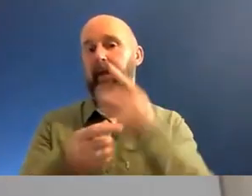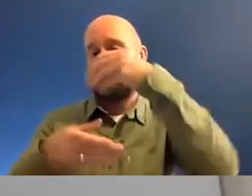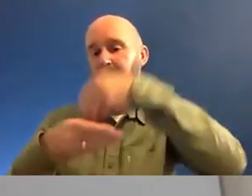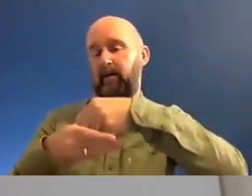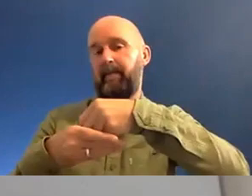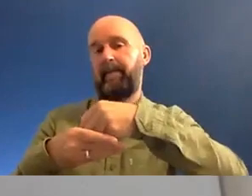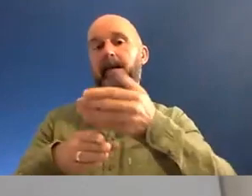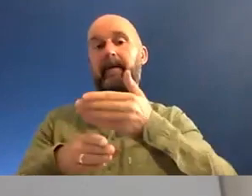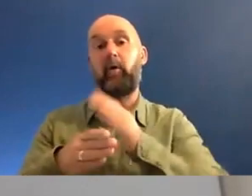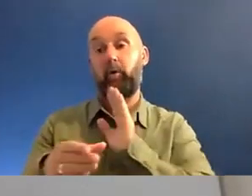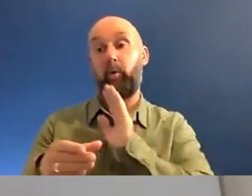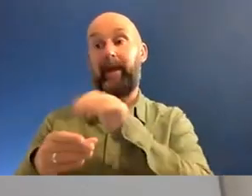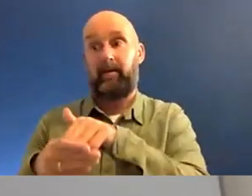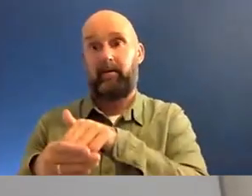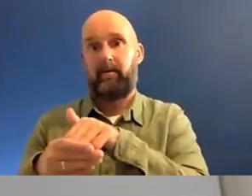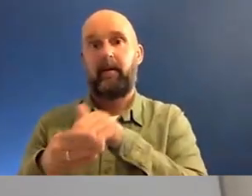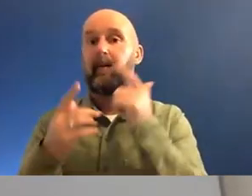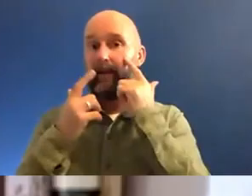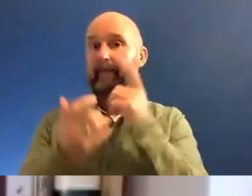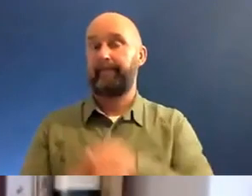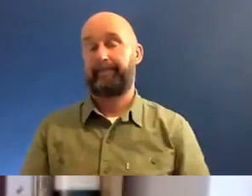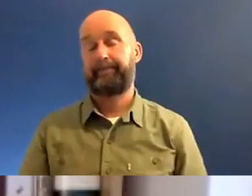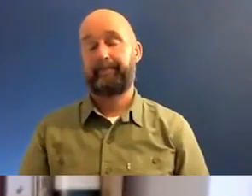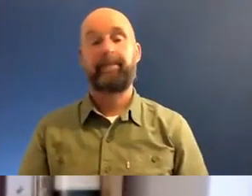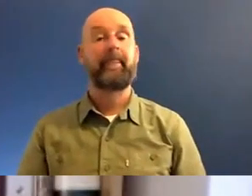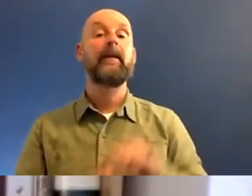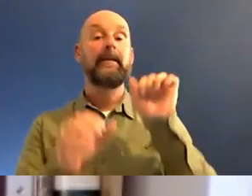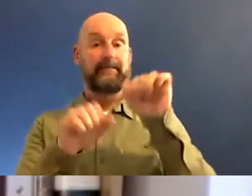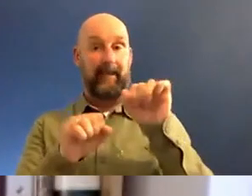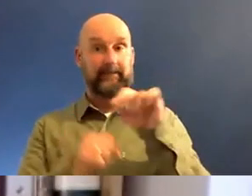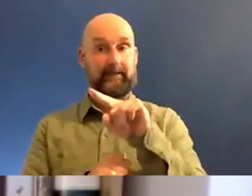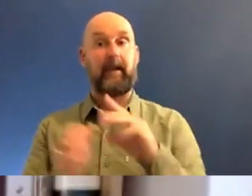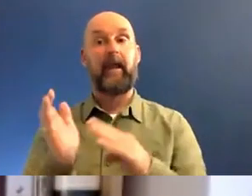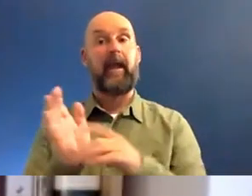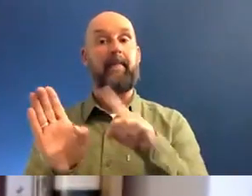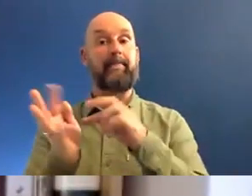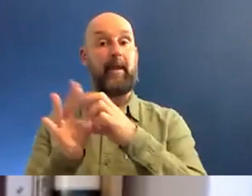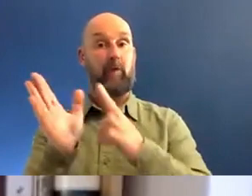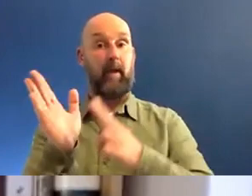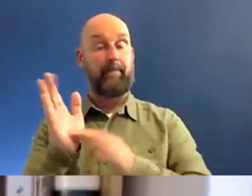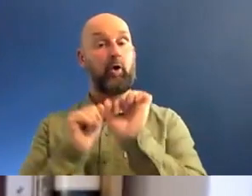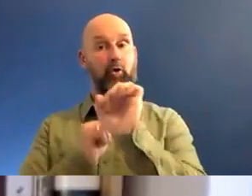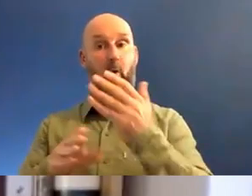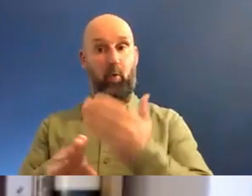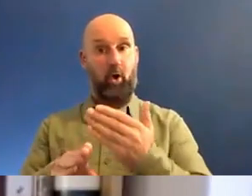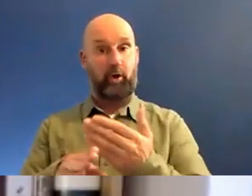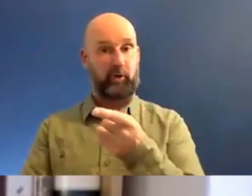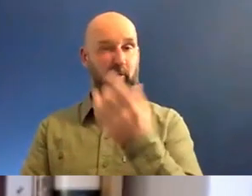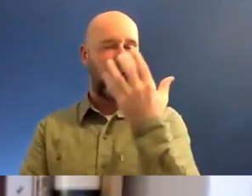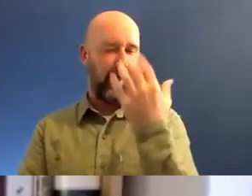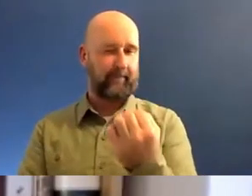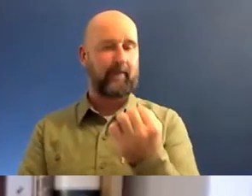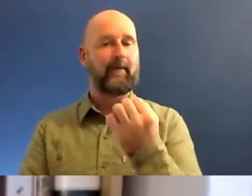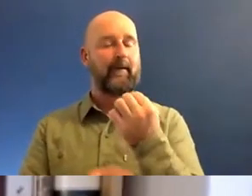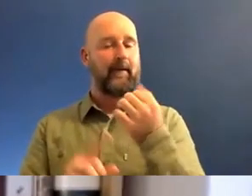before entering the arena. Yes. And with your work, and Miriam, from what I know of it, you have had to